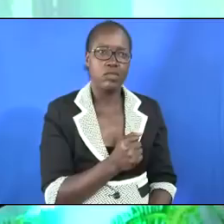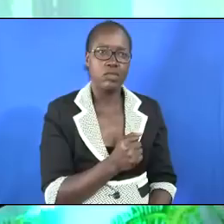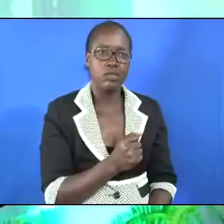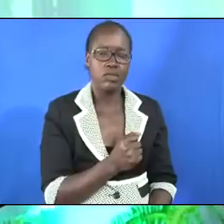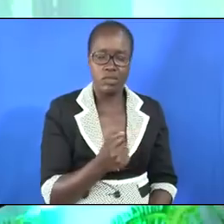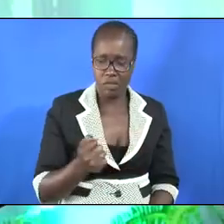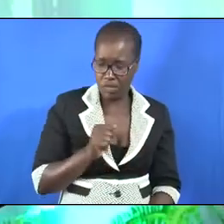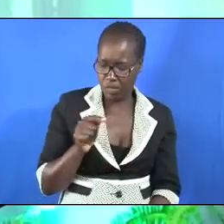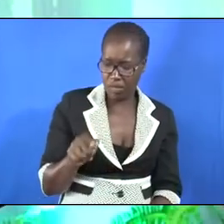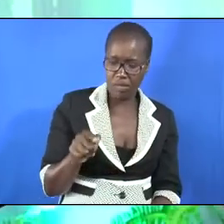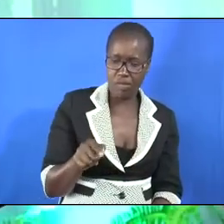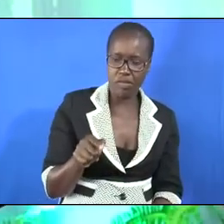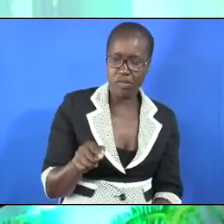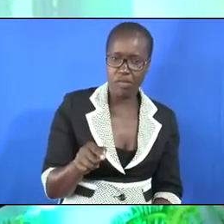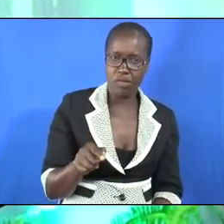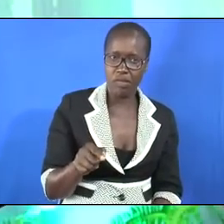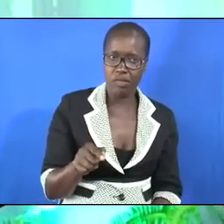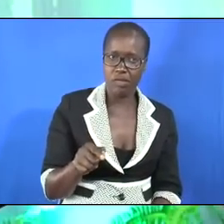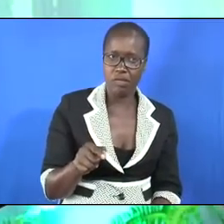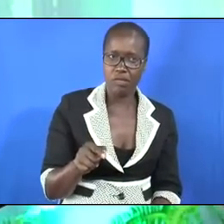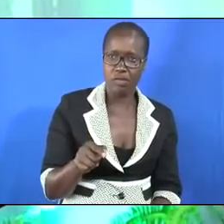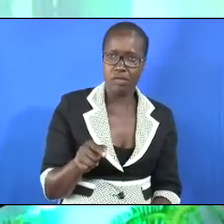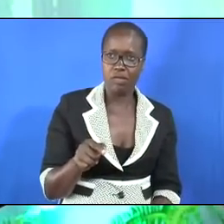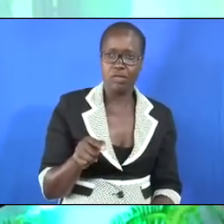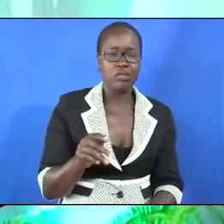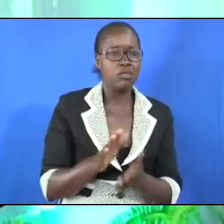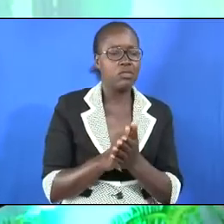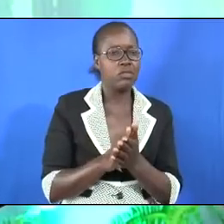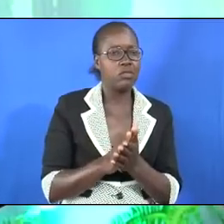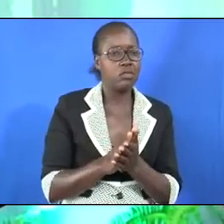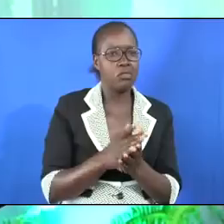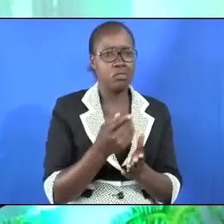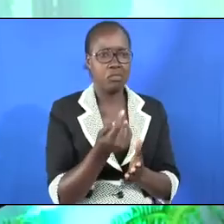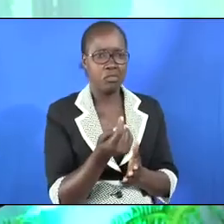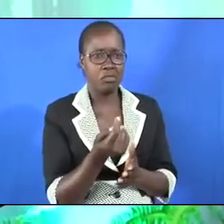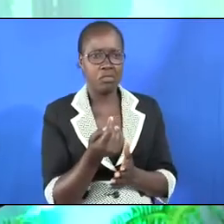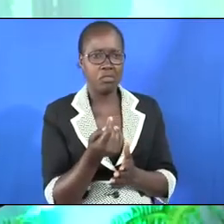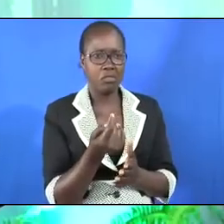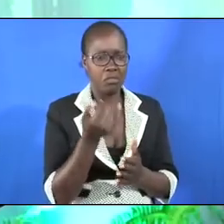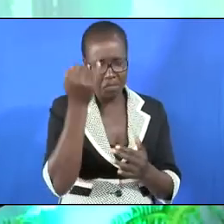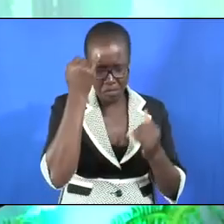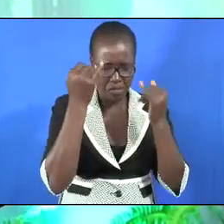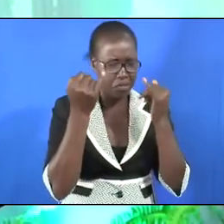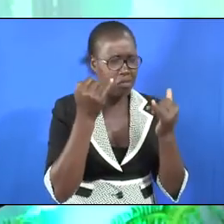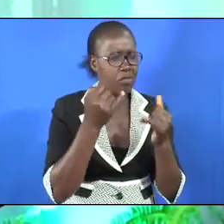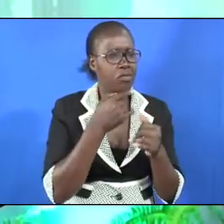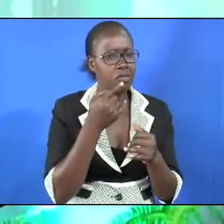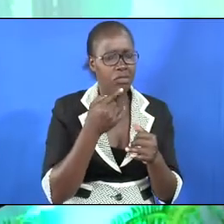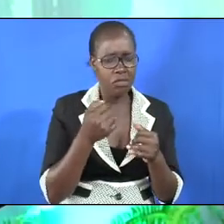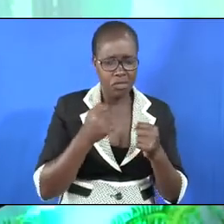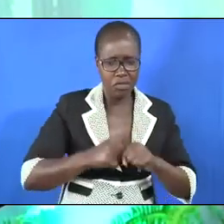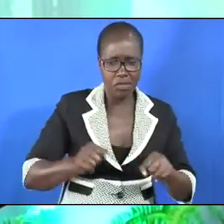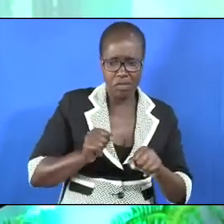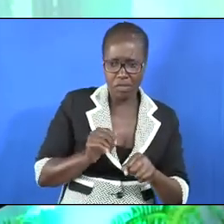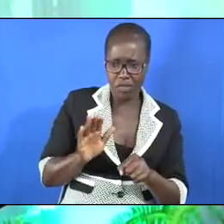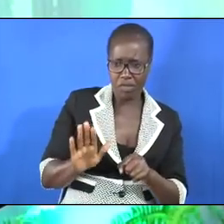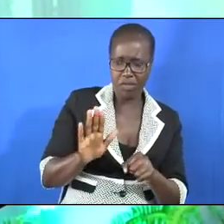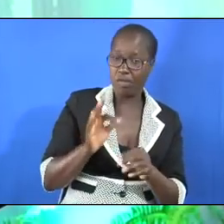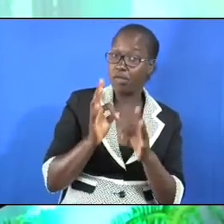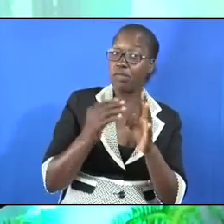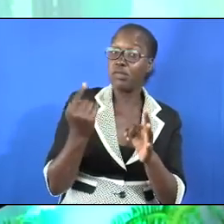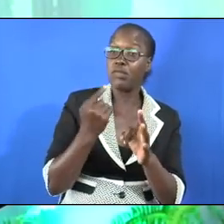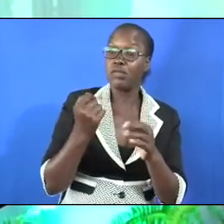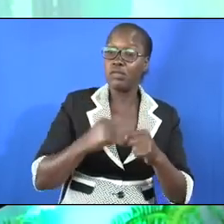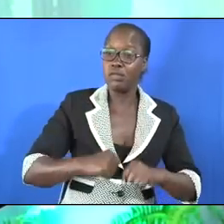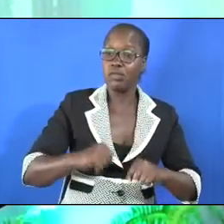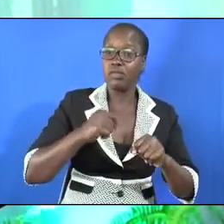This girl, the Bible lets us know in verse 3 that she said to her mistress, If only my